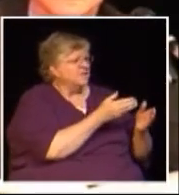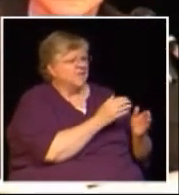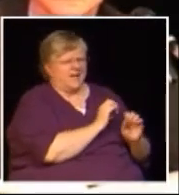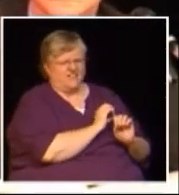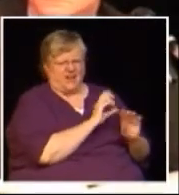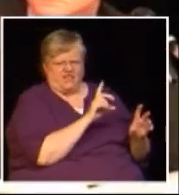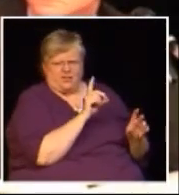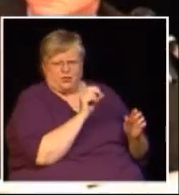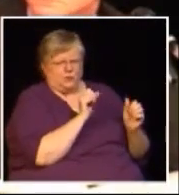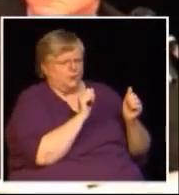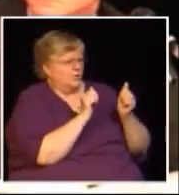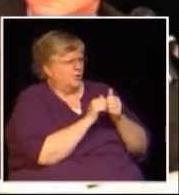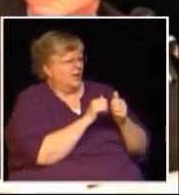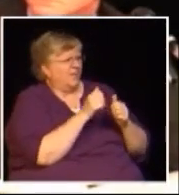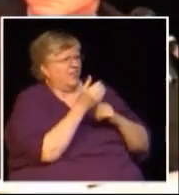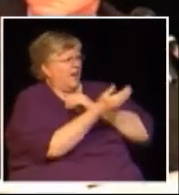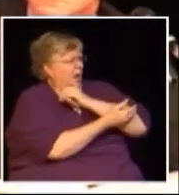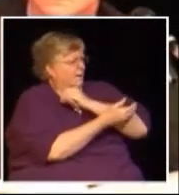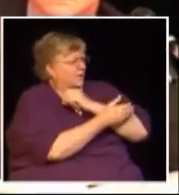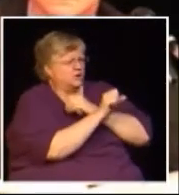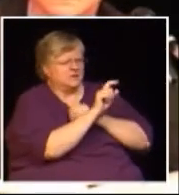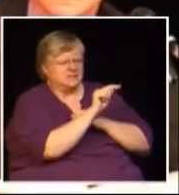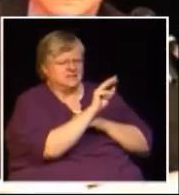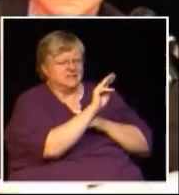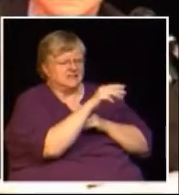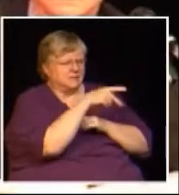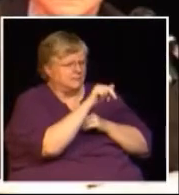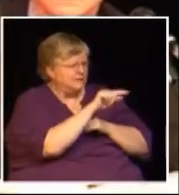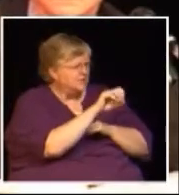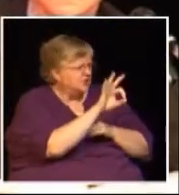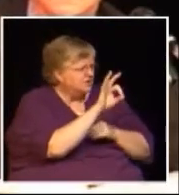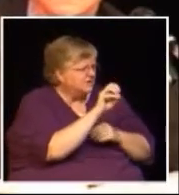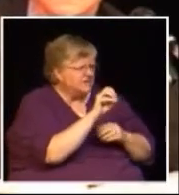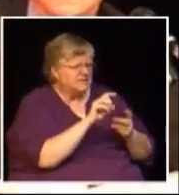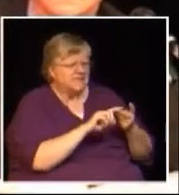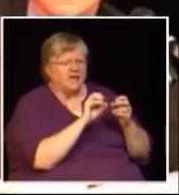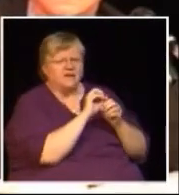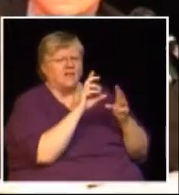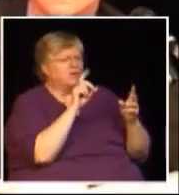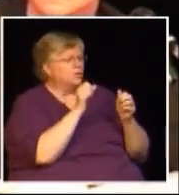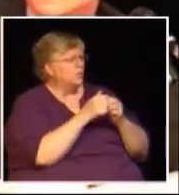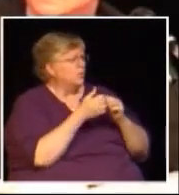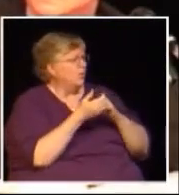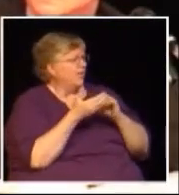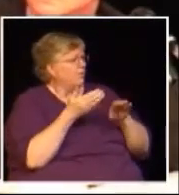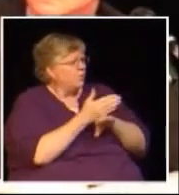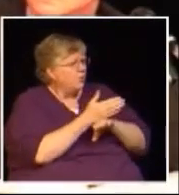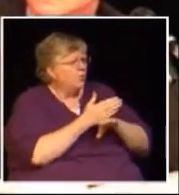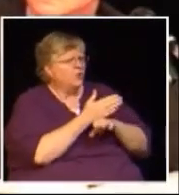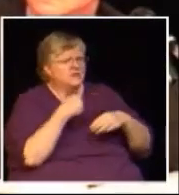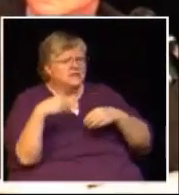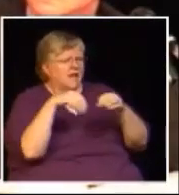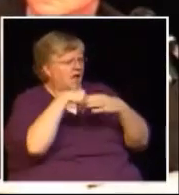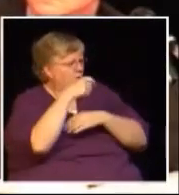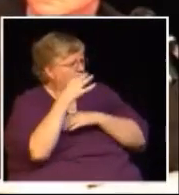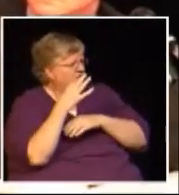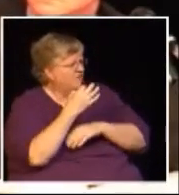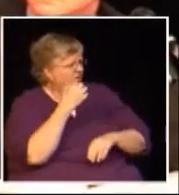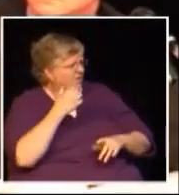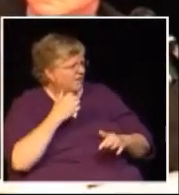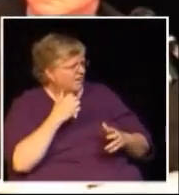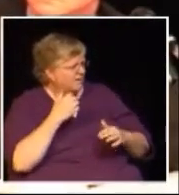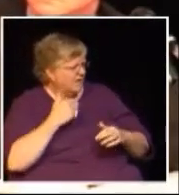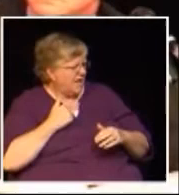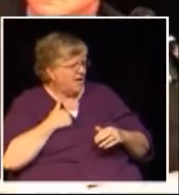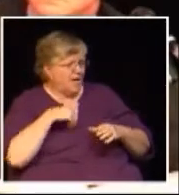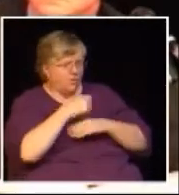nothing to do with things happening in Belgium it's got nothing to do with stumpage fees on lumber going out of the country it's got nothing to do with resource taxes we're